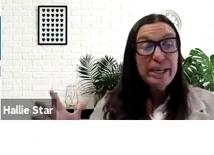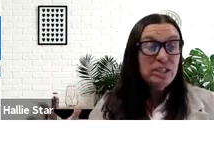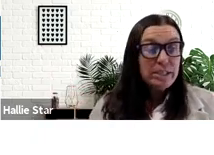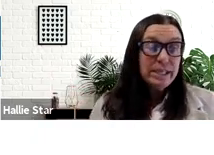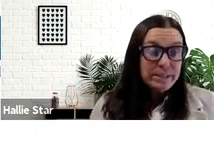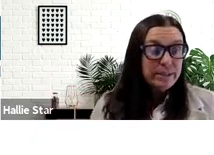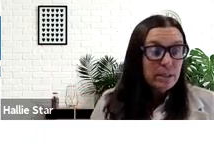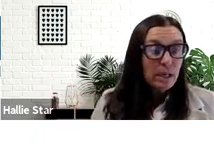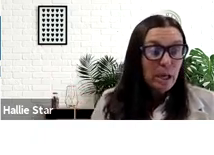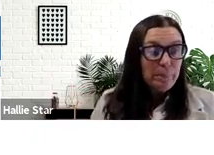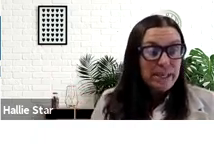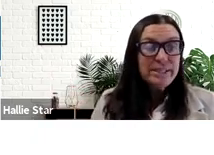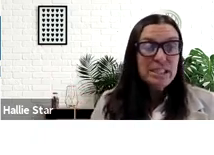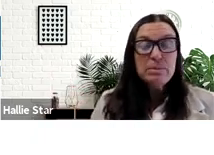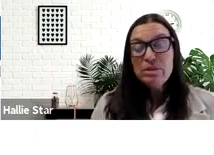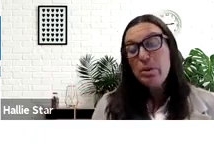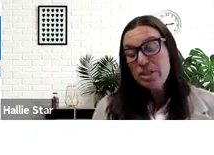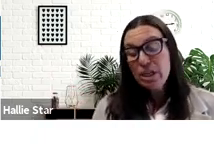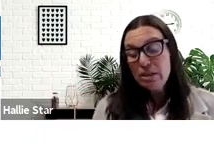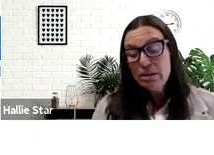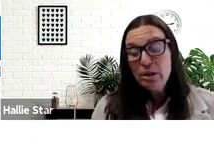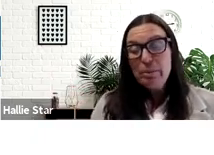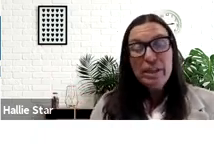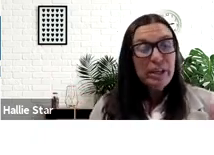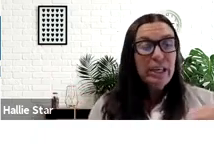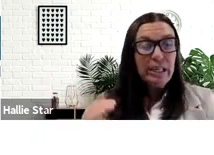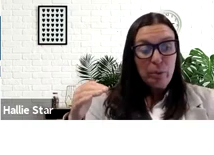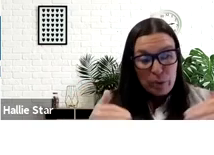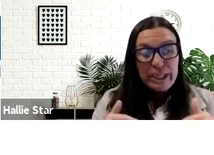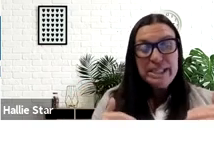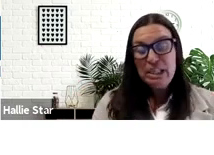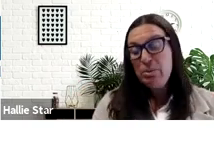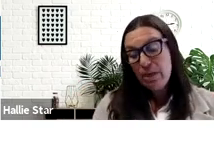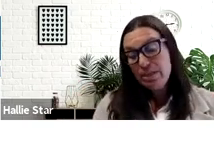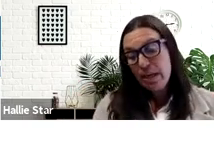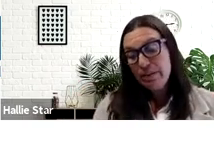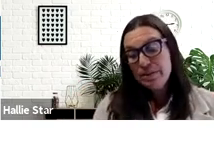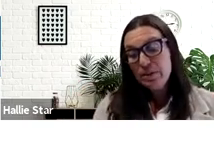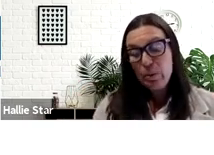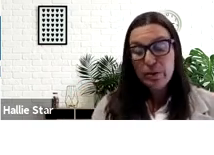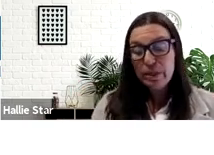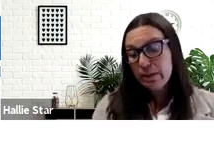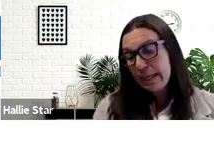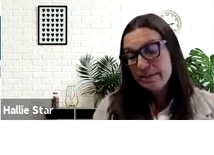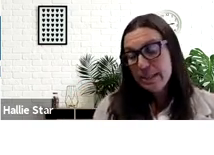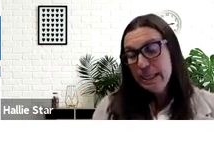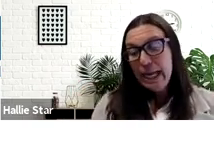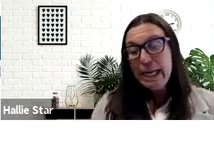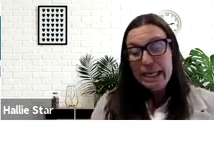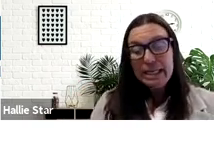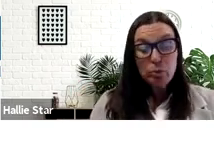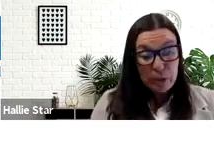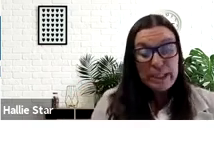hegemonic injustice and systems of oppression by looking really deep within ourselves with a critical lens.